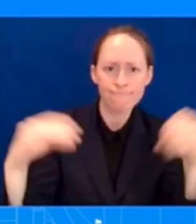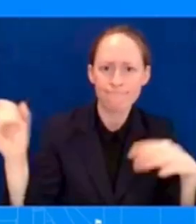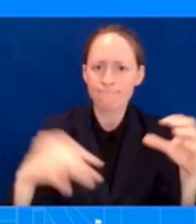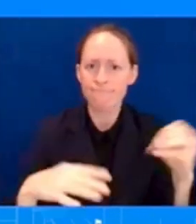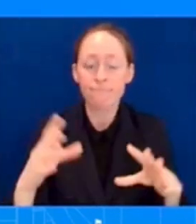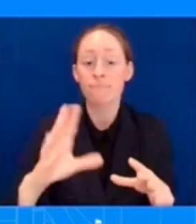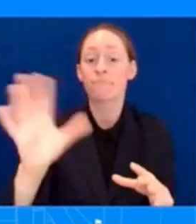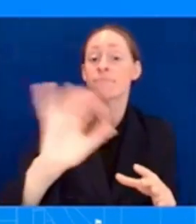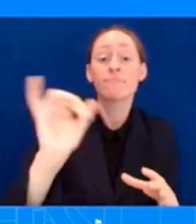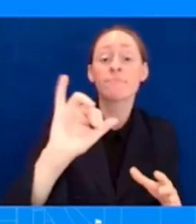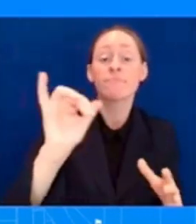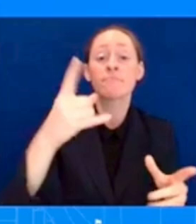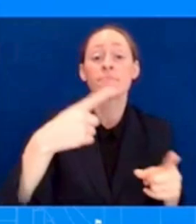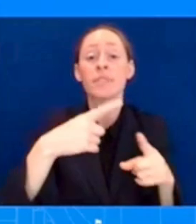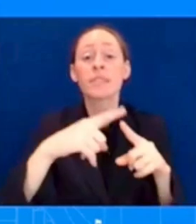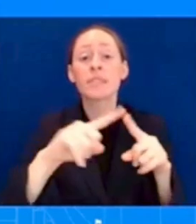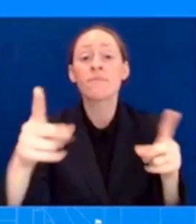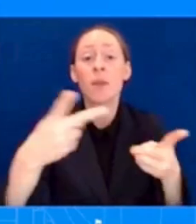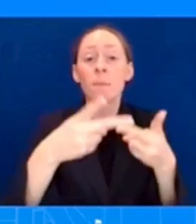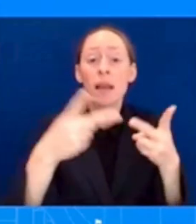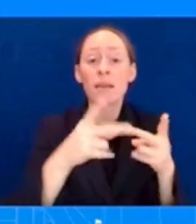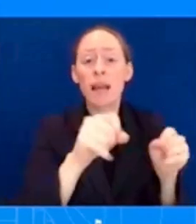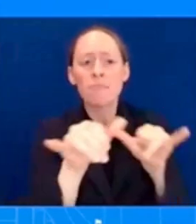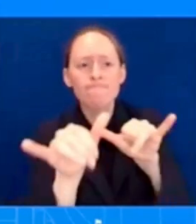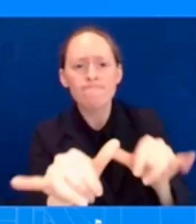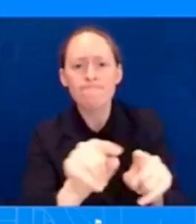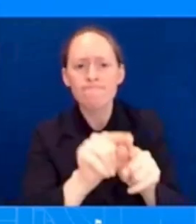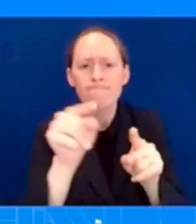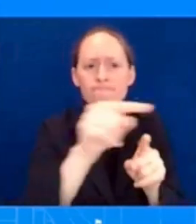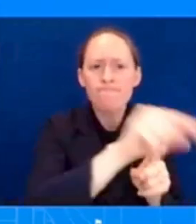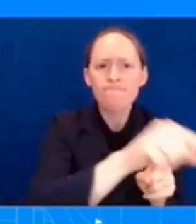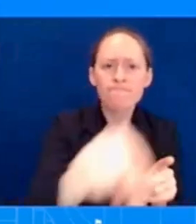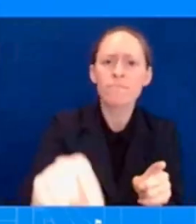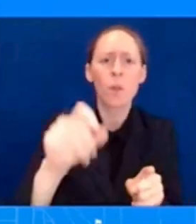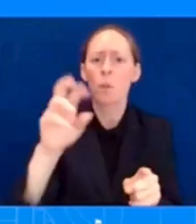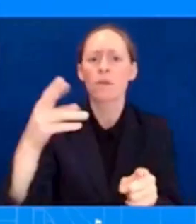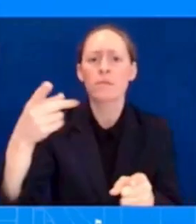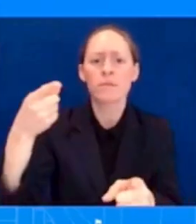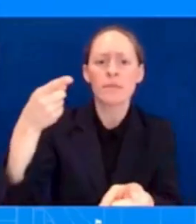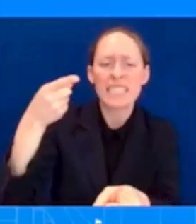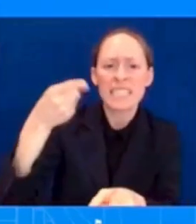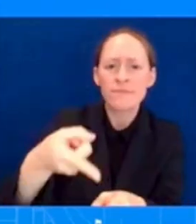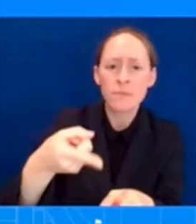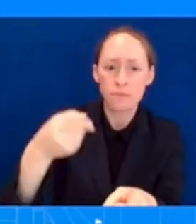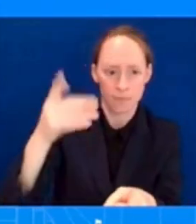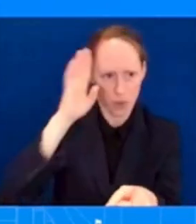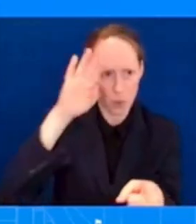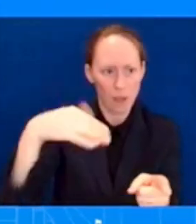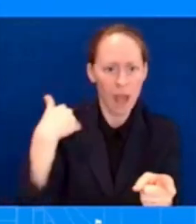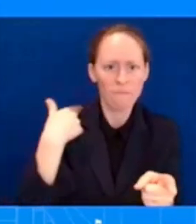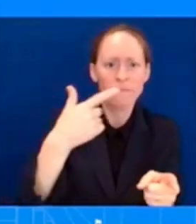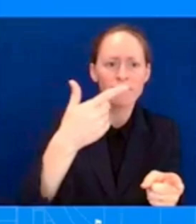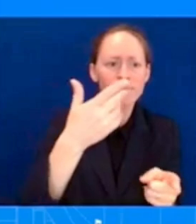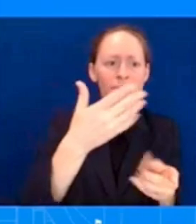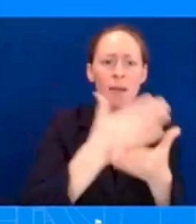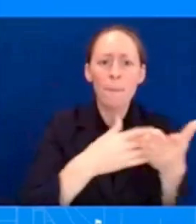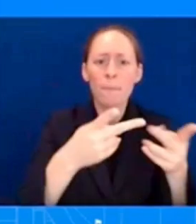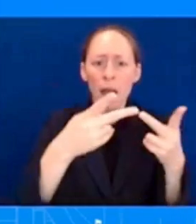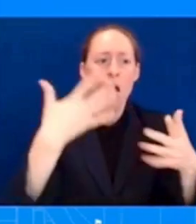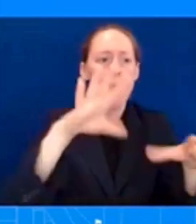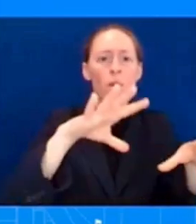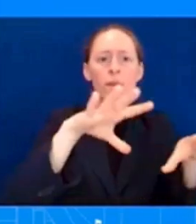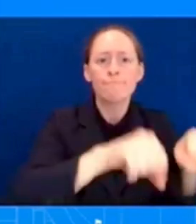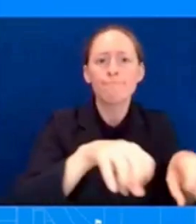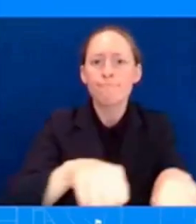to help him create the communities that he wants now we're not taking anything off the table and we're going to be very creative in how we use our authorities to help build these